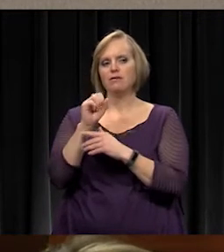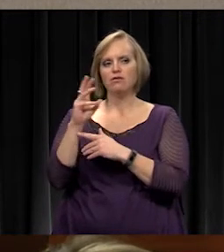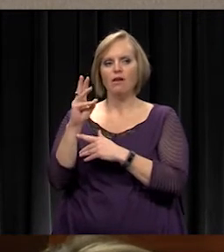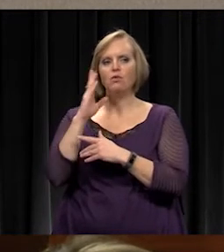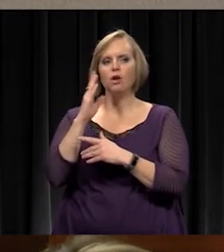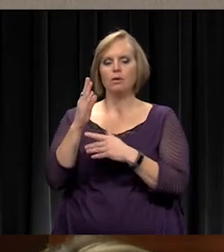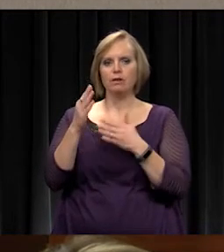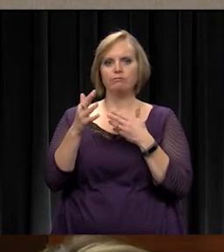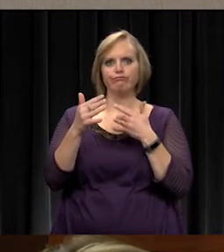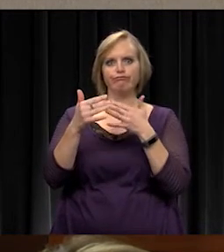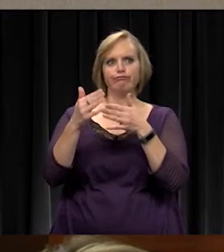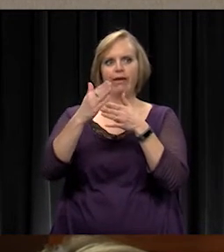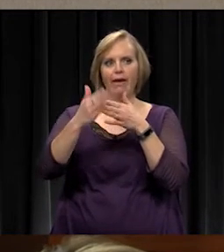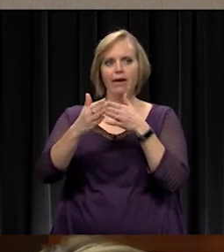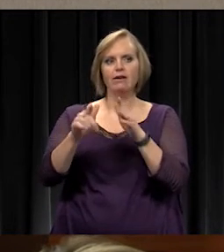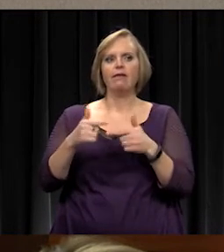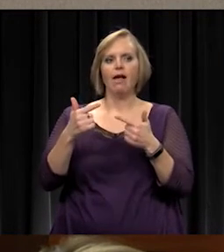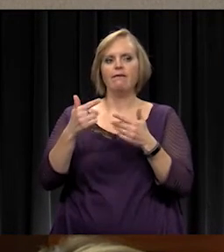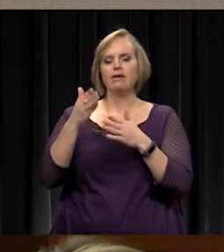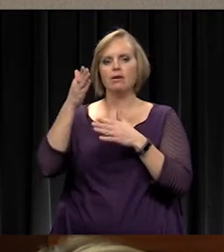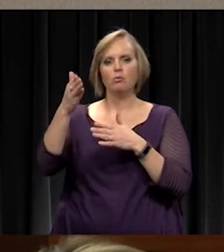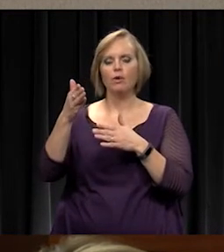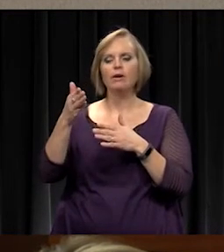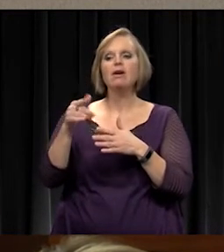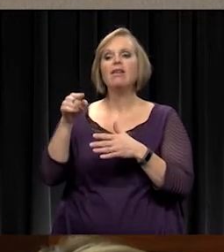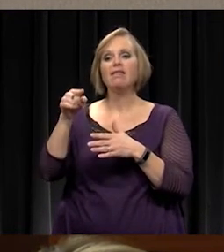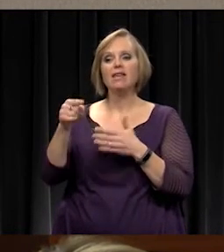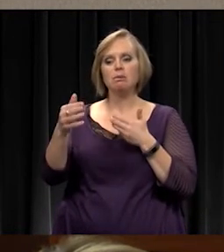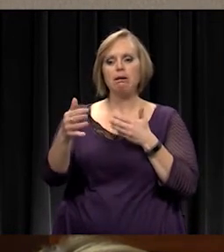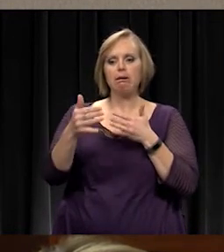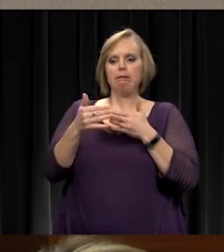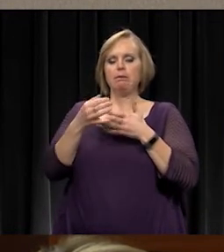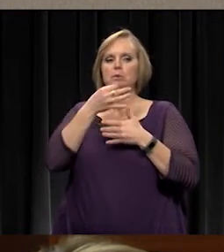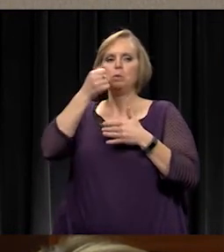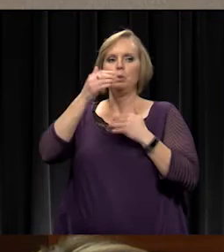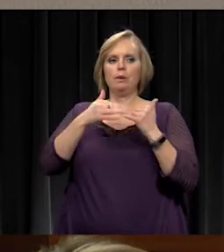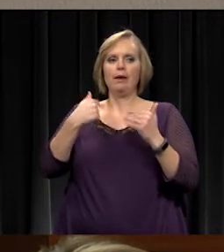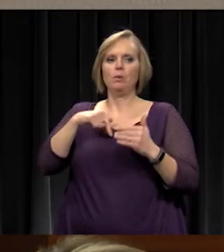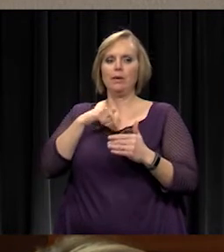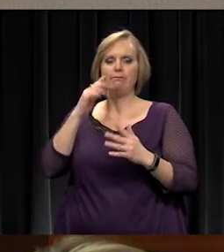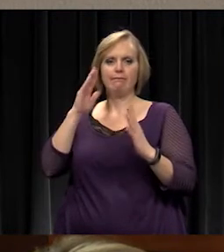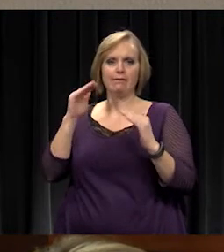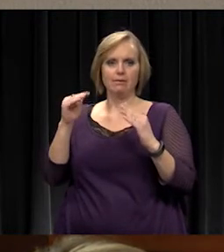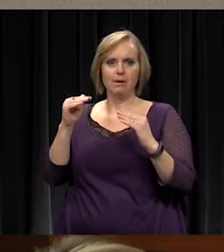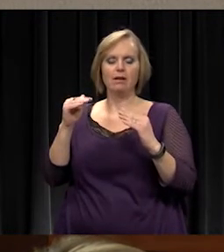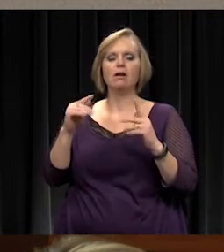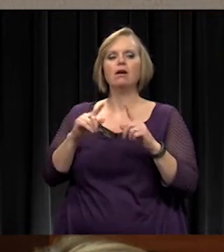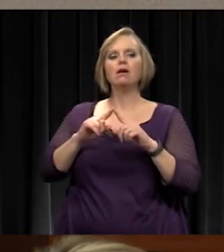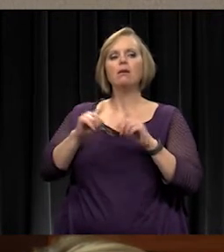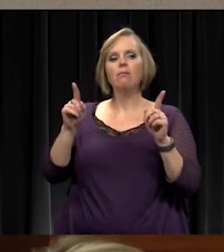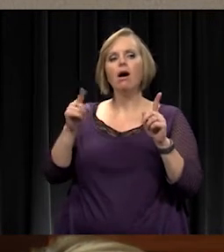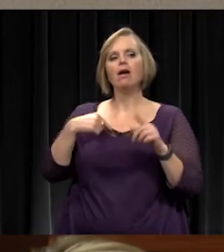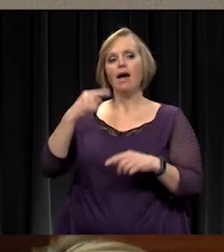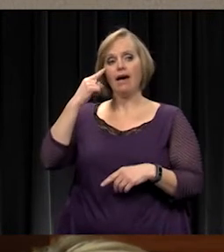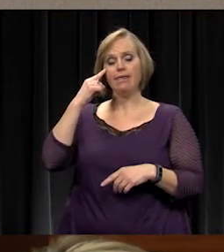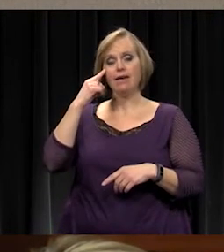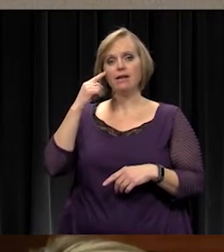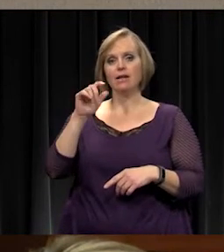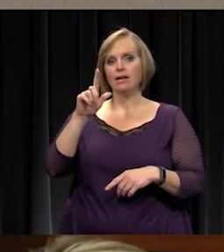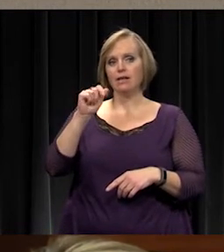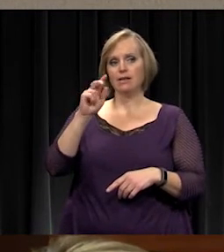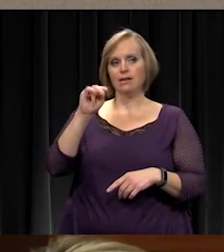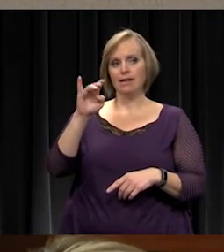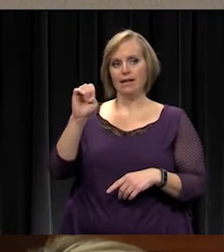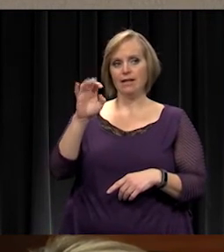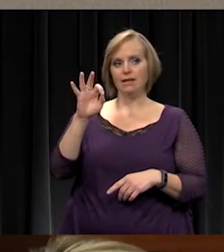have to do those replacement cycles. But this one came a little bit sooner than we had anticipated. But I think Lady Vazula would